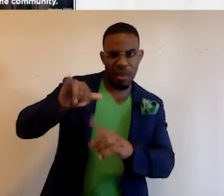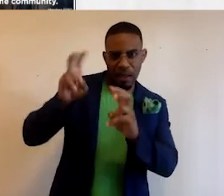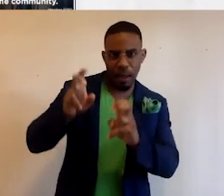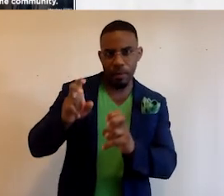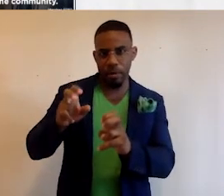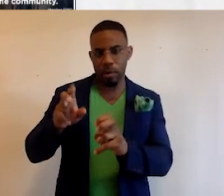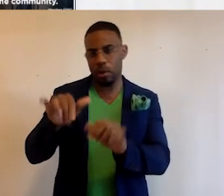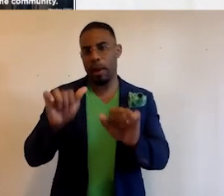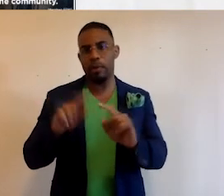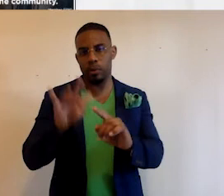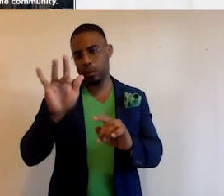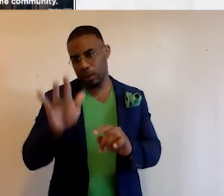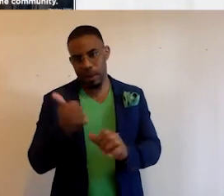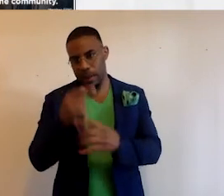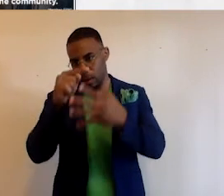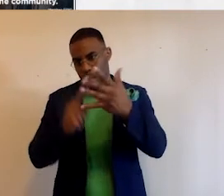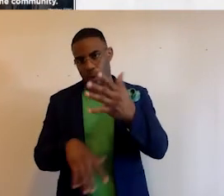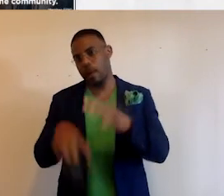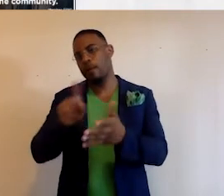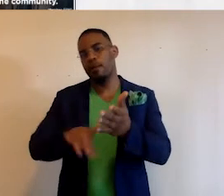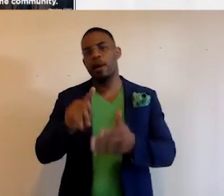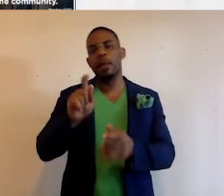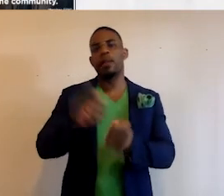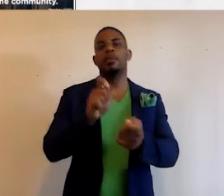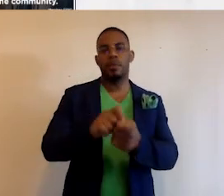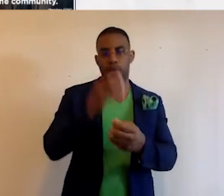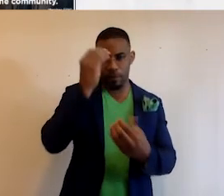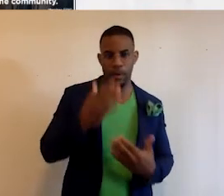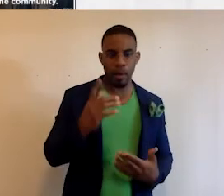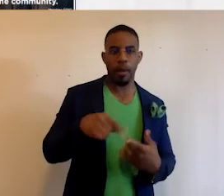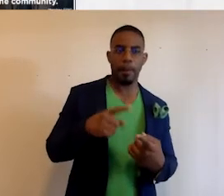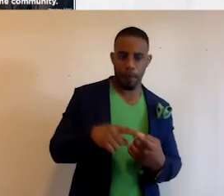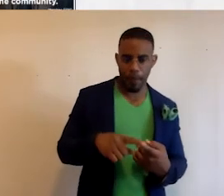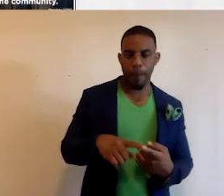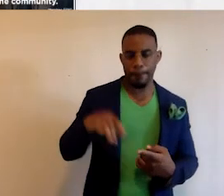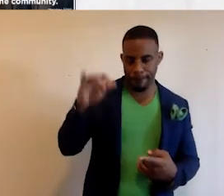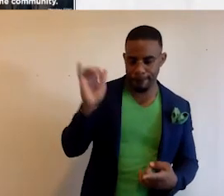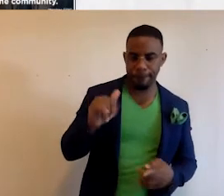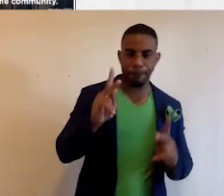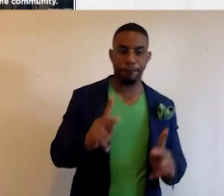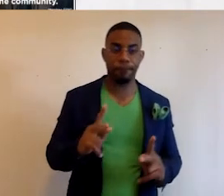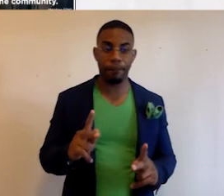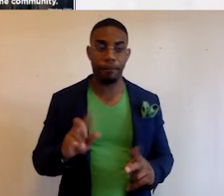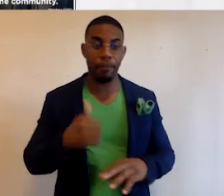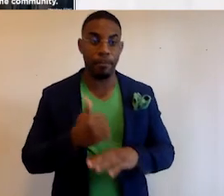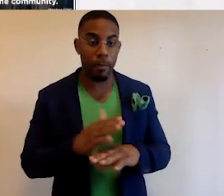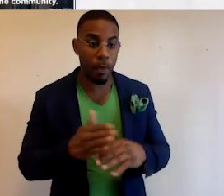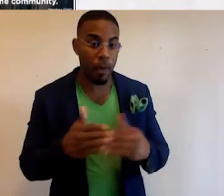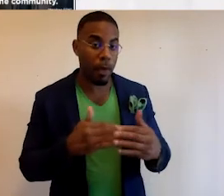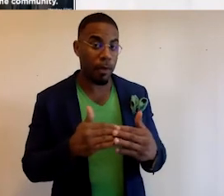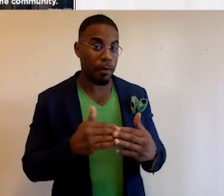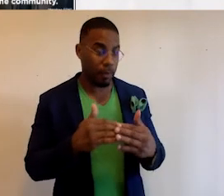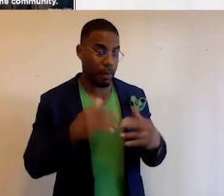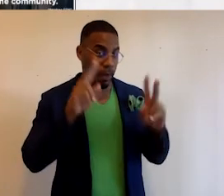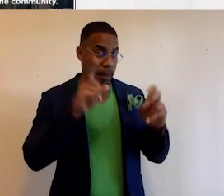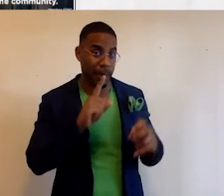and you are able to click on any one of those and find out the specific information about that person based upon whatever the topic